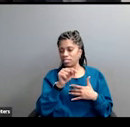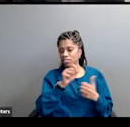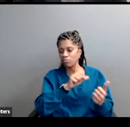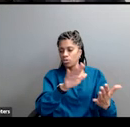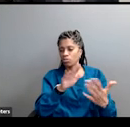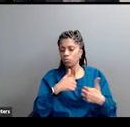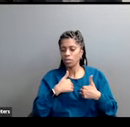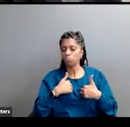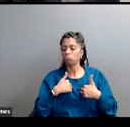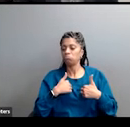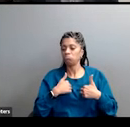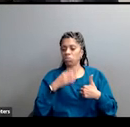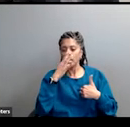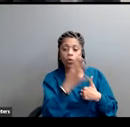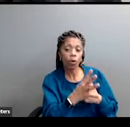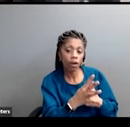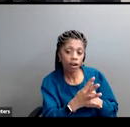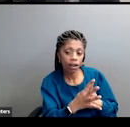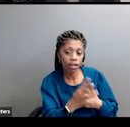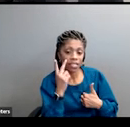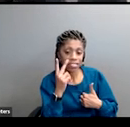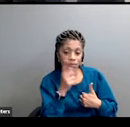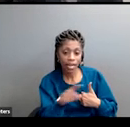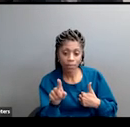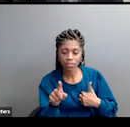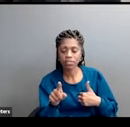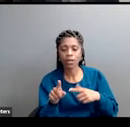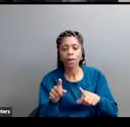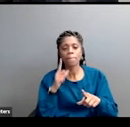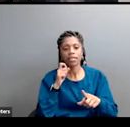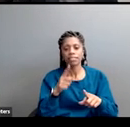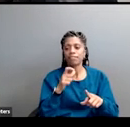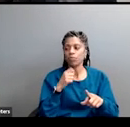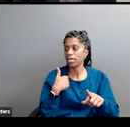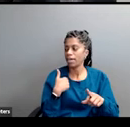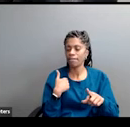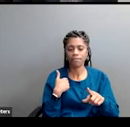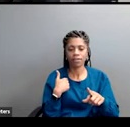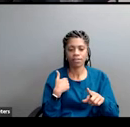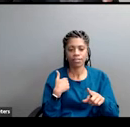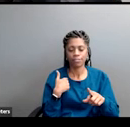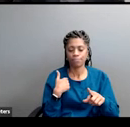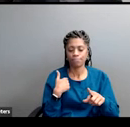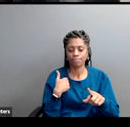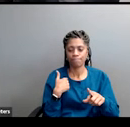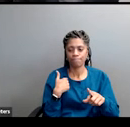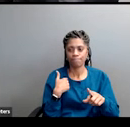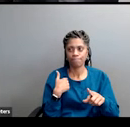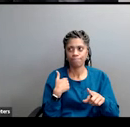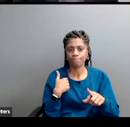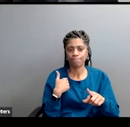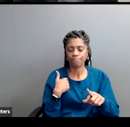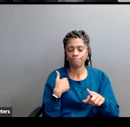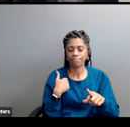suggest. This division, condemn the racism racism or ignore the racism. It's a division